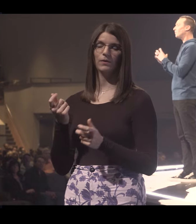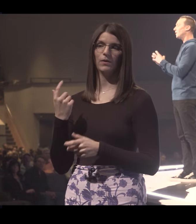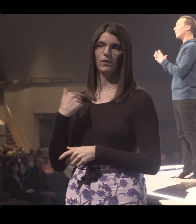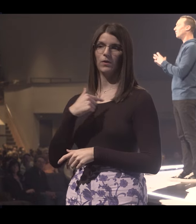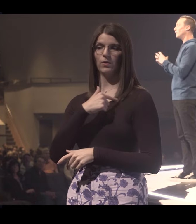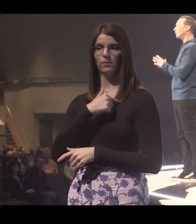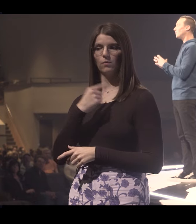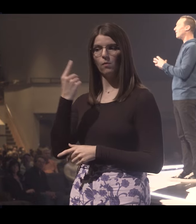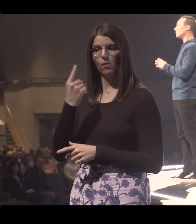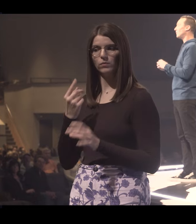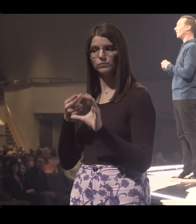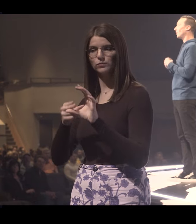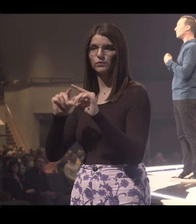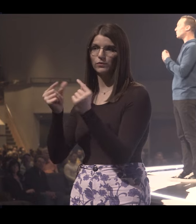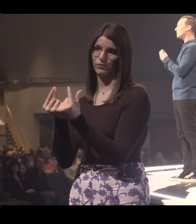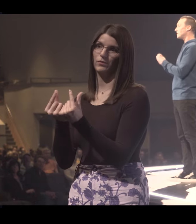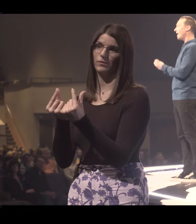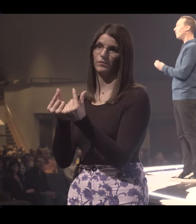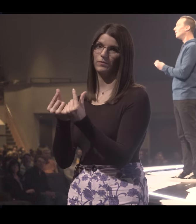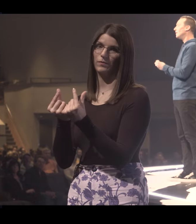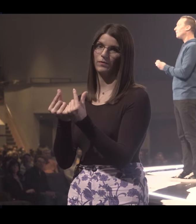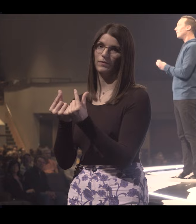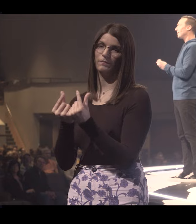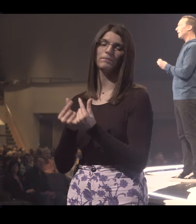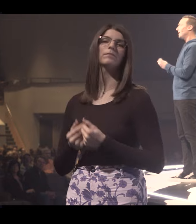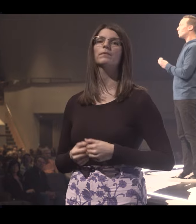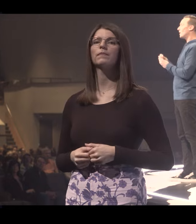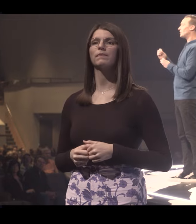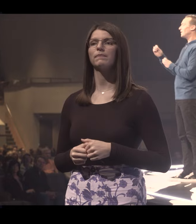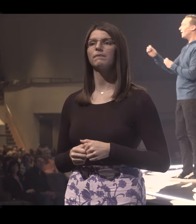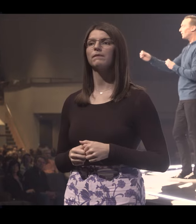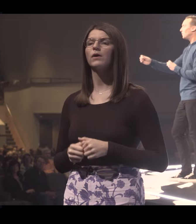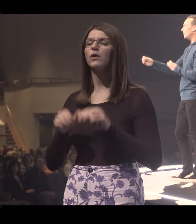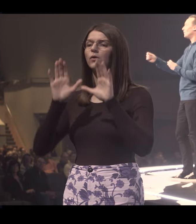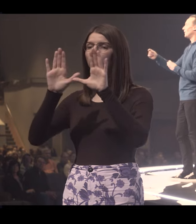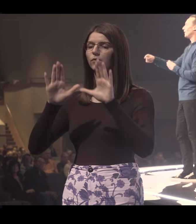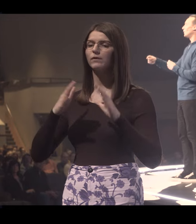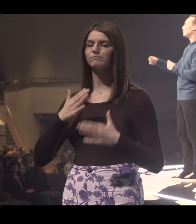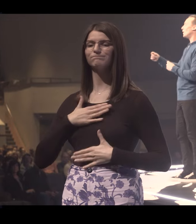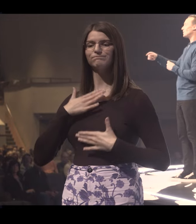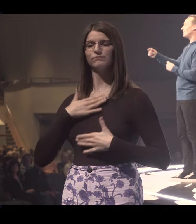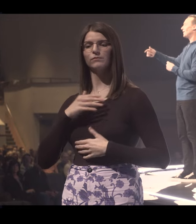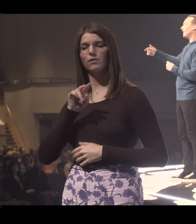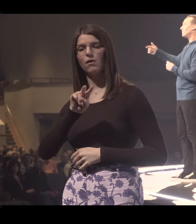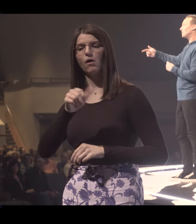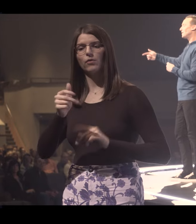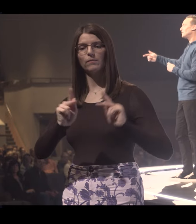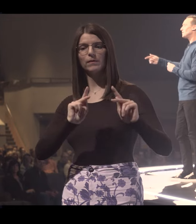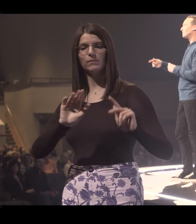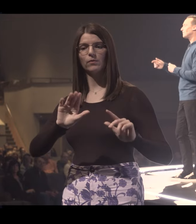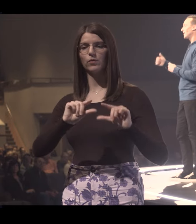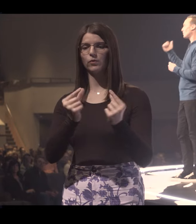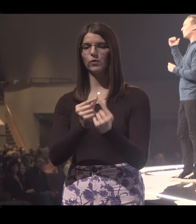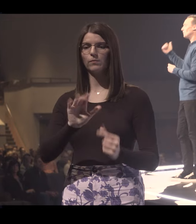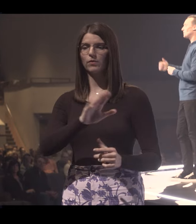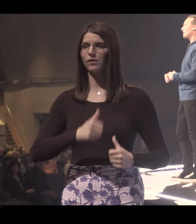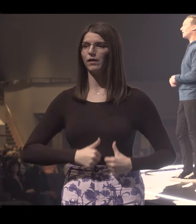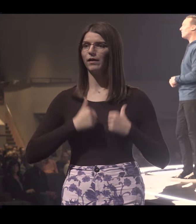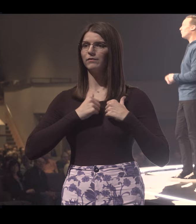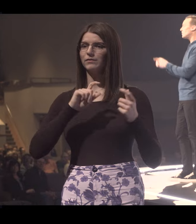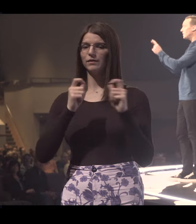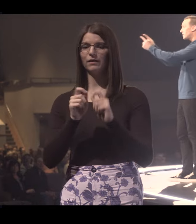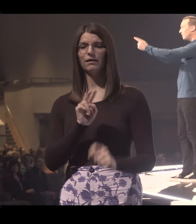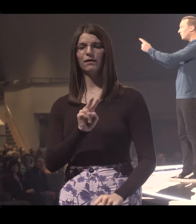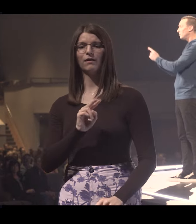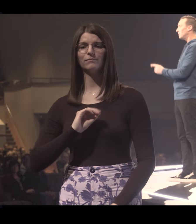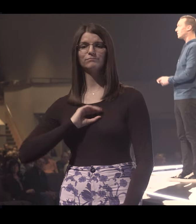never not be a part of a group. In fact, one of our greatest joys now is watching other people in our group watching their life change. It's